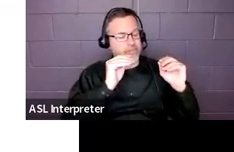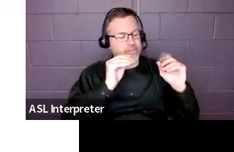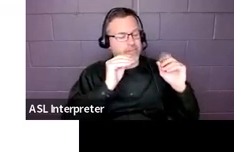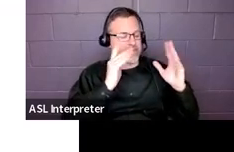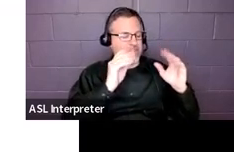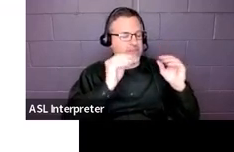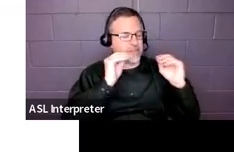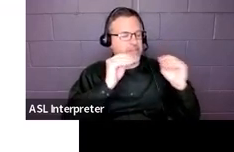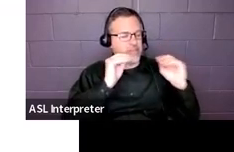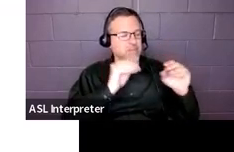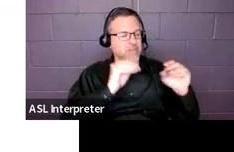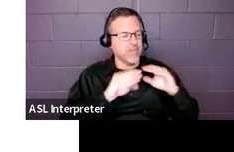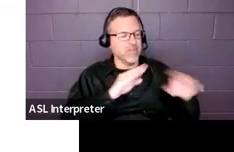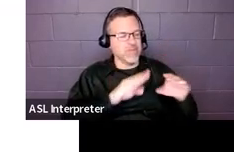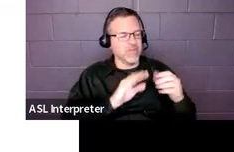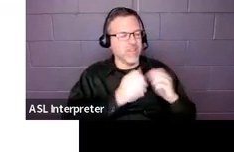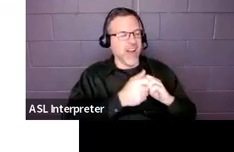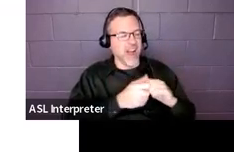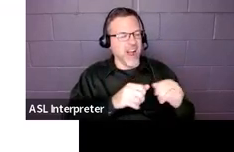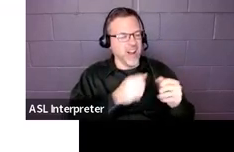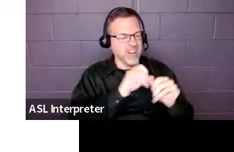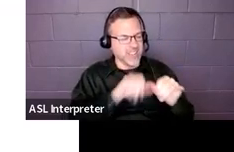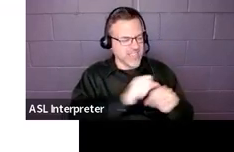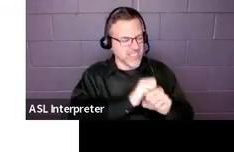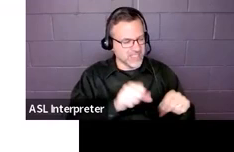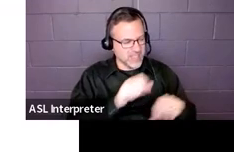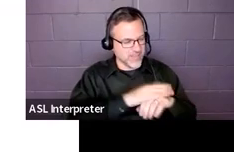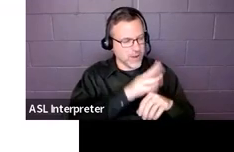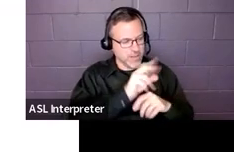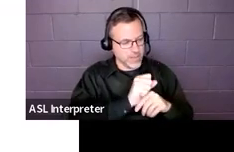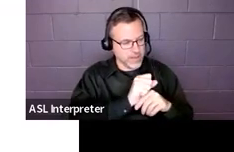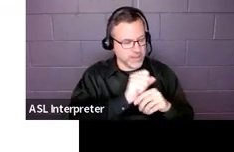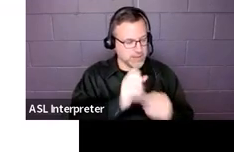behaviors about how to be safe on the bus in the service.